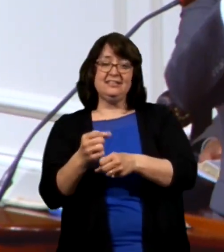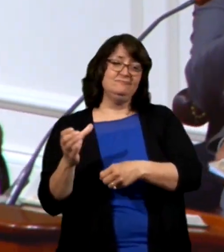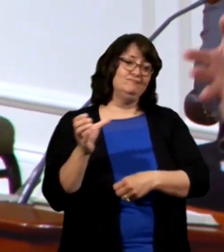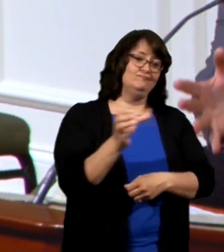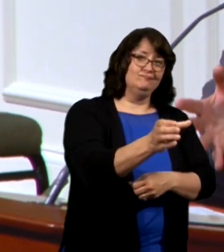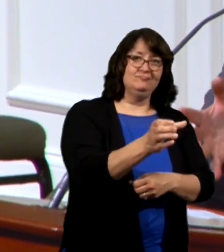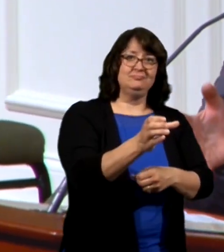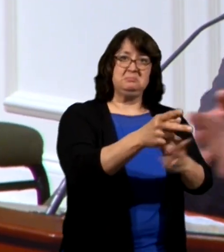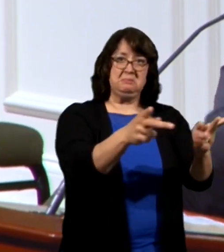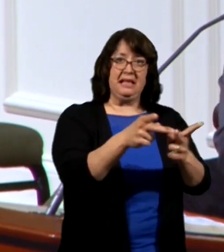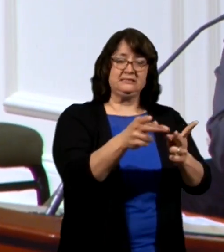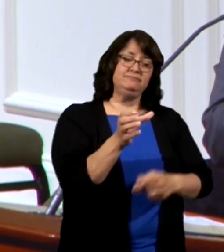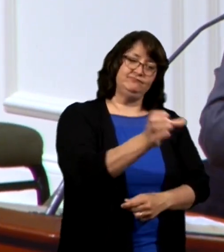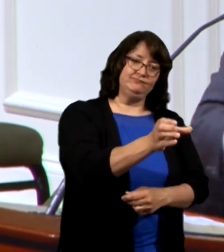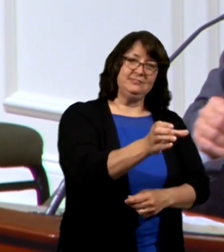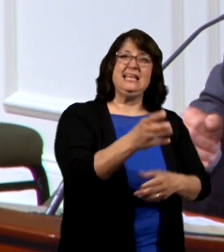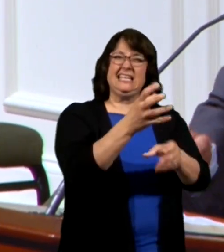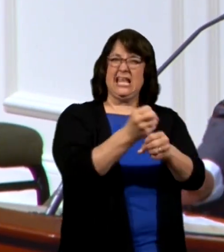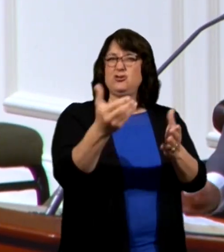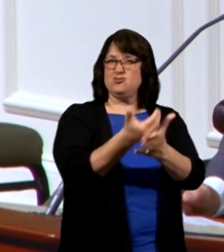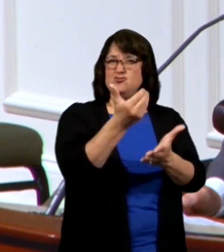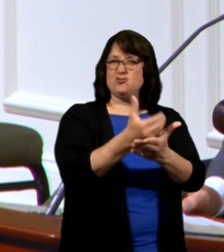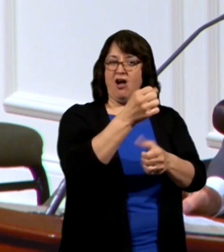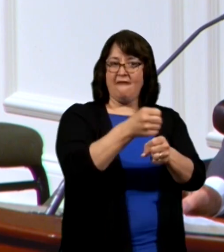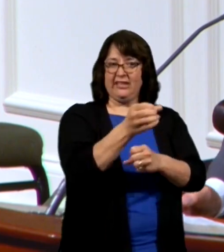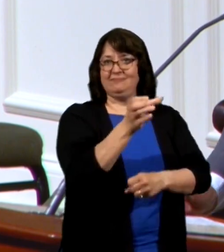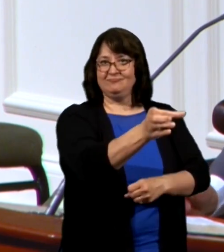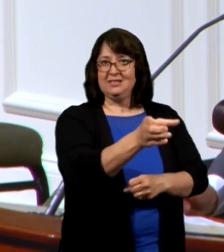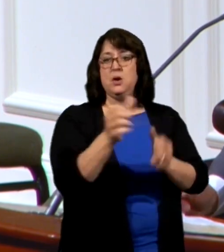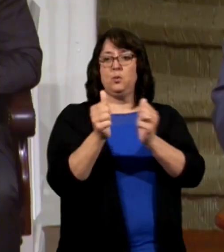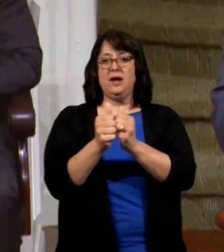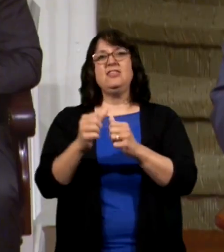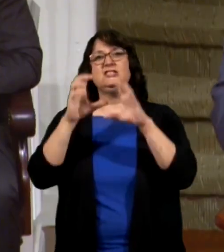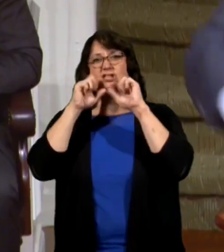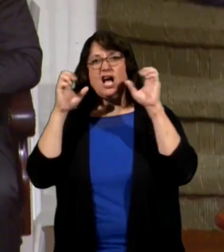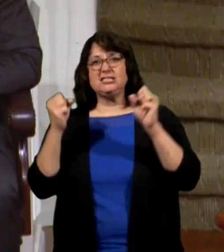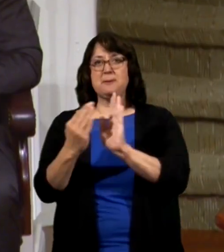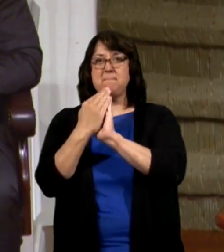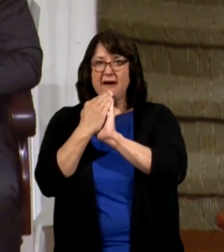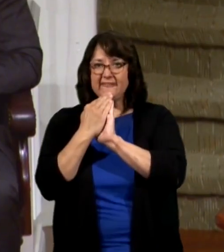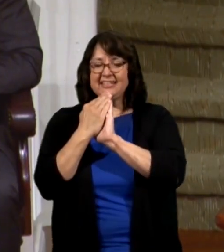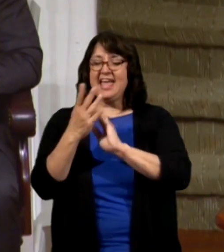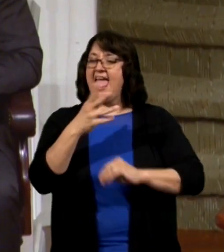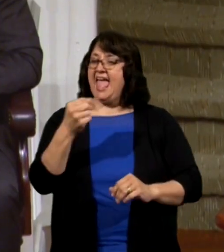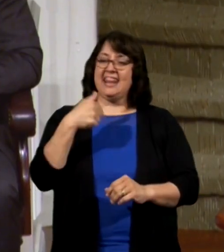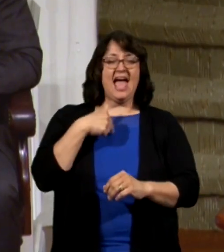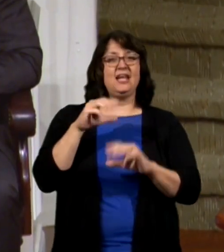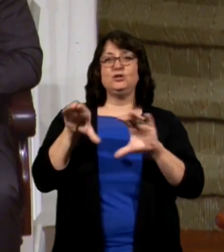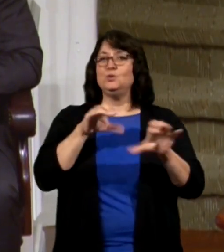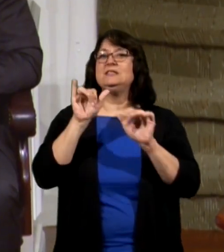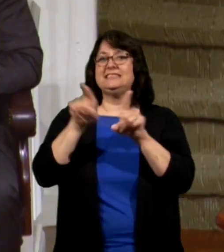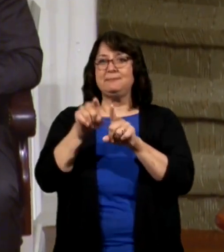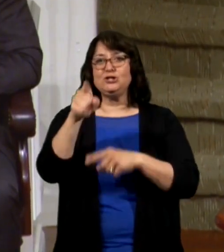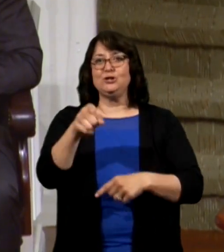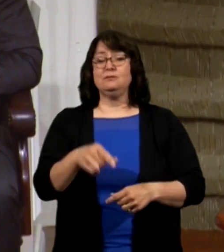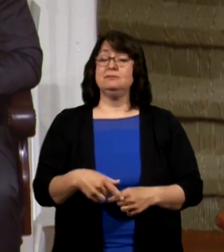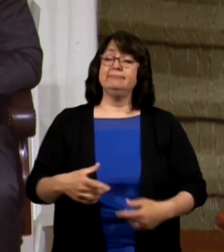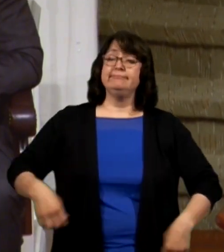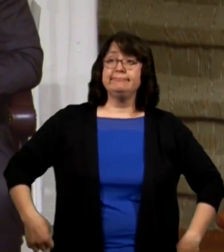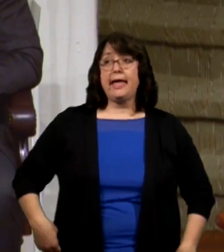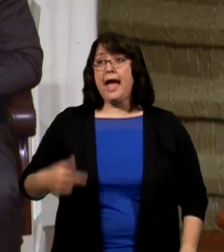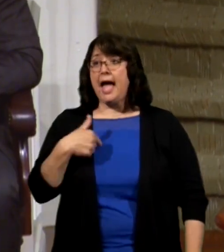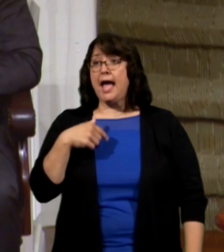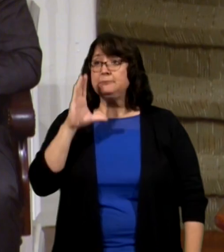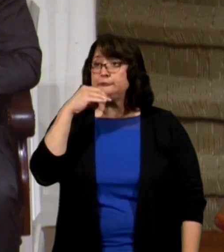I go and get another cup of coffee and a sausage muffin and I could do like you well I'm a